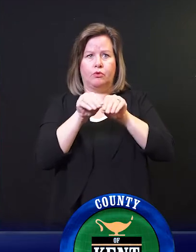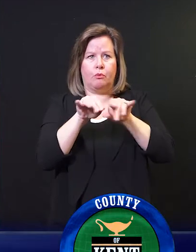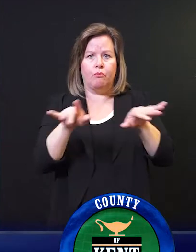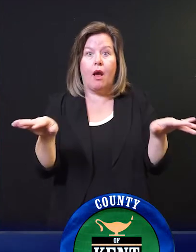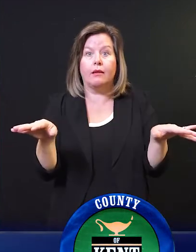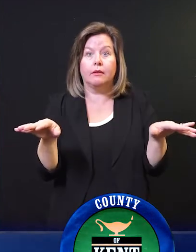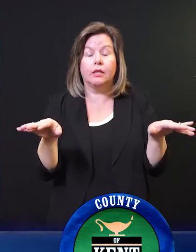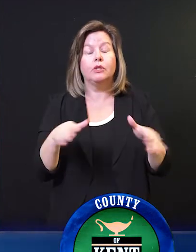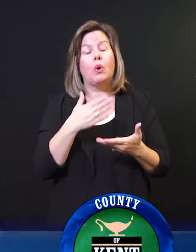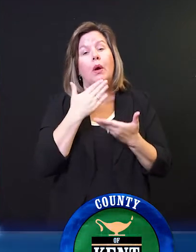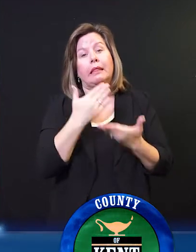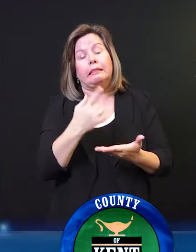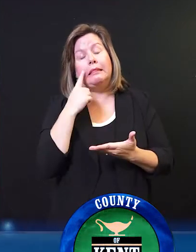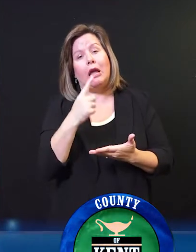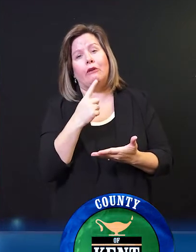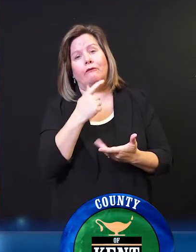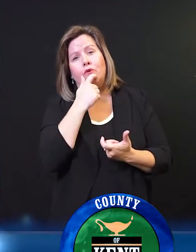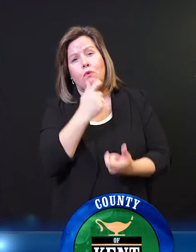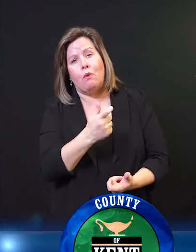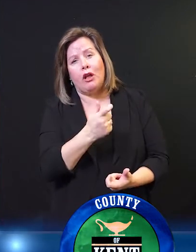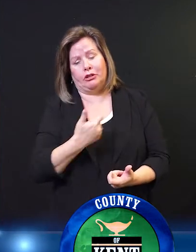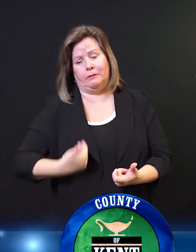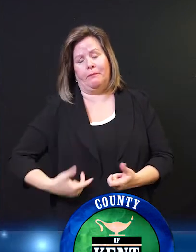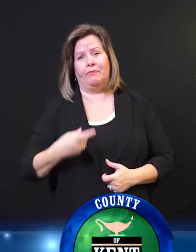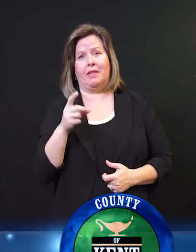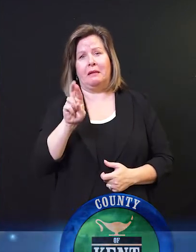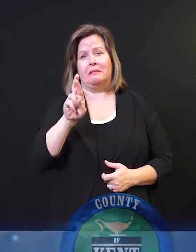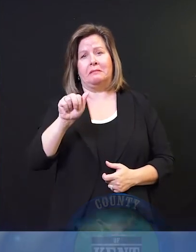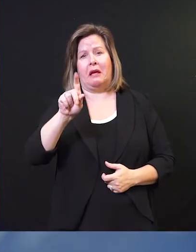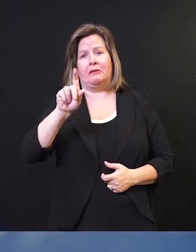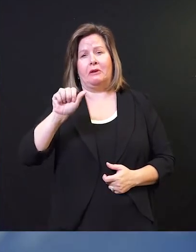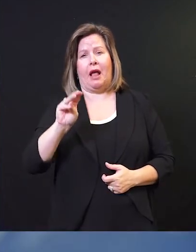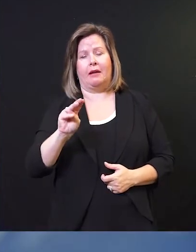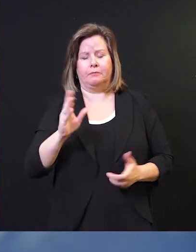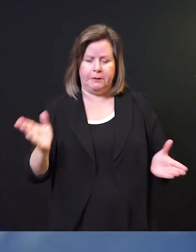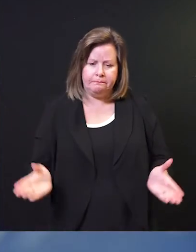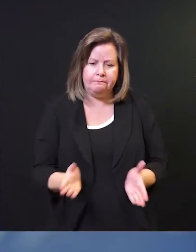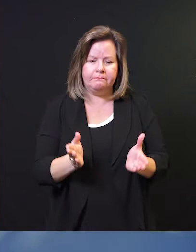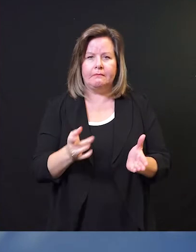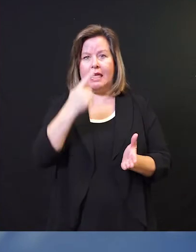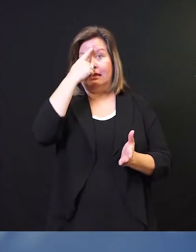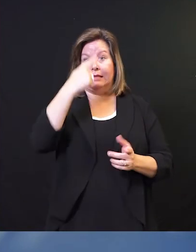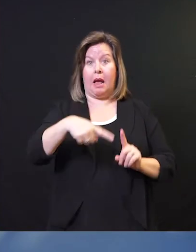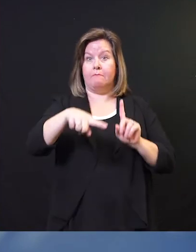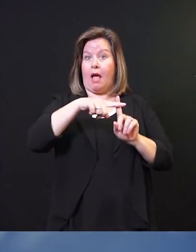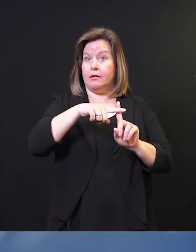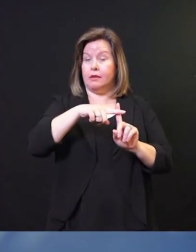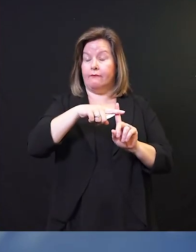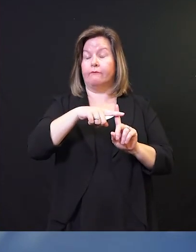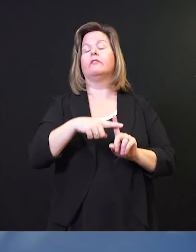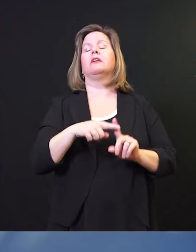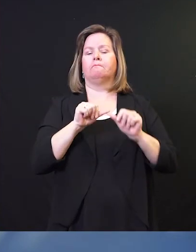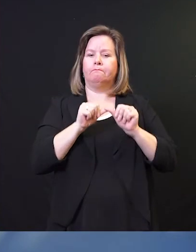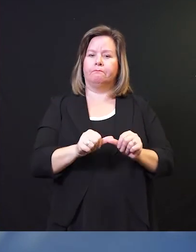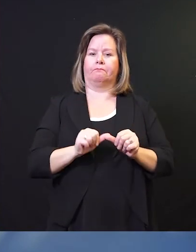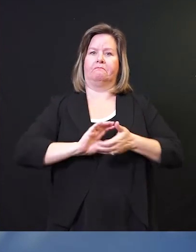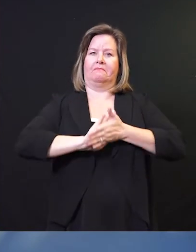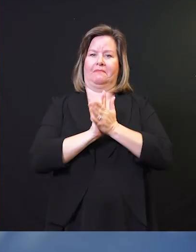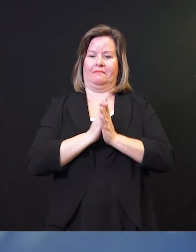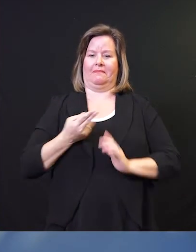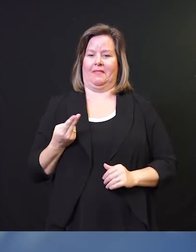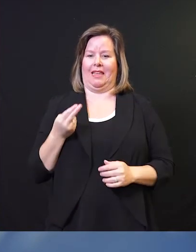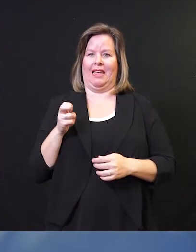I'm Dr. Adam London with the Kent County Health Department encouraging you to stay positive, stay heroic, and stay healthy. Thank you.